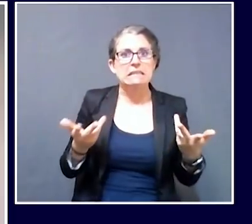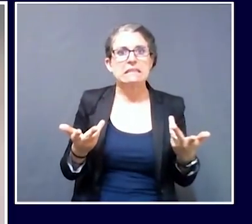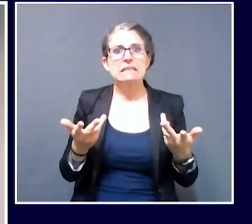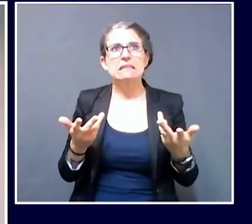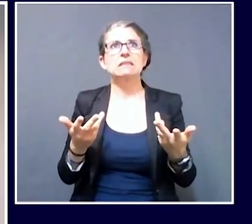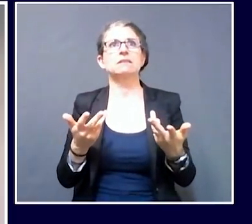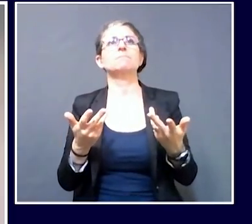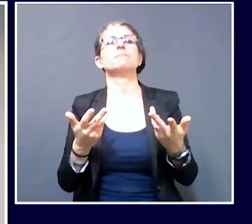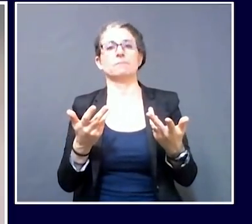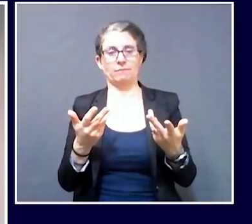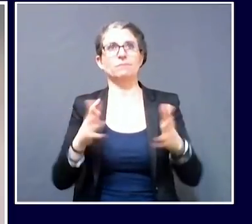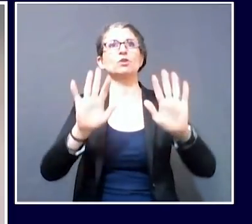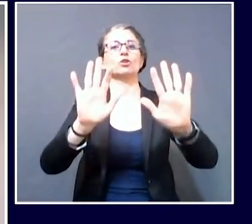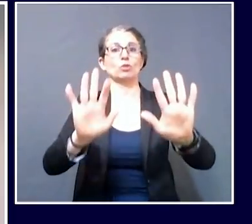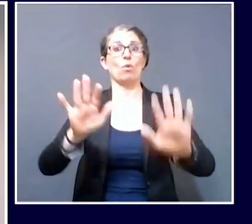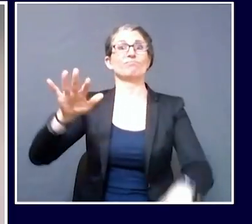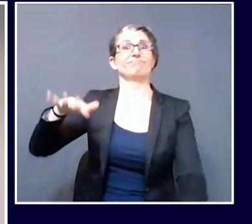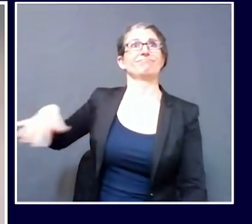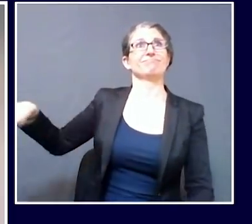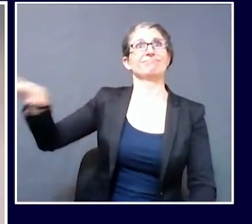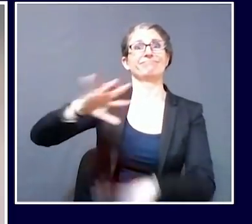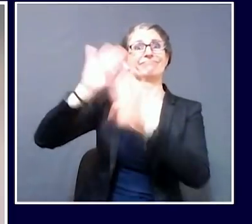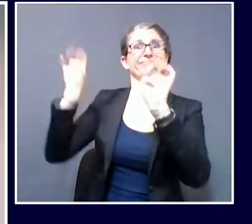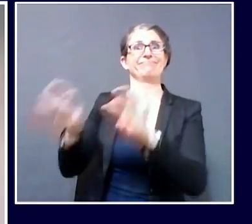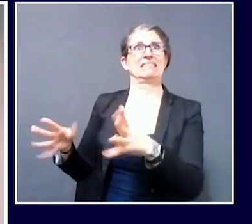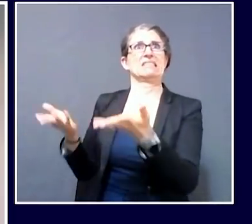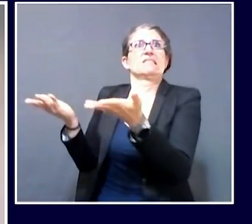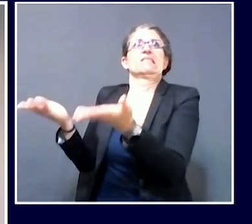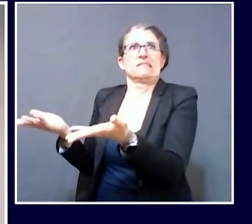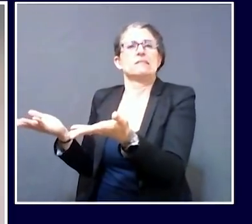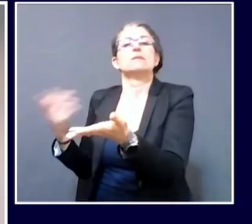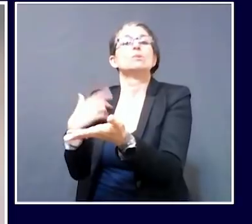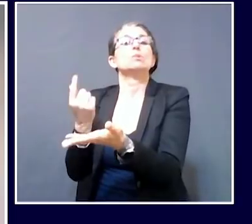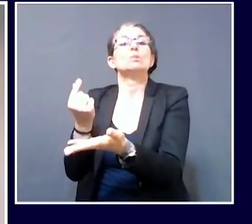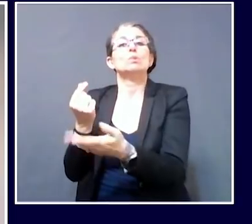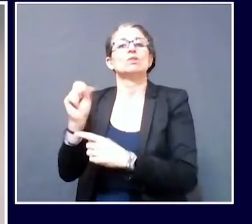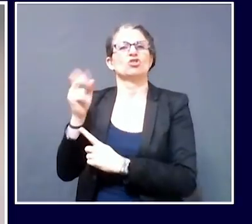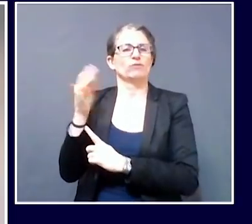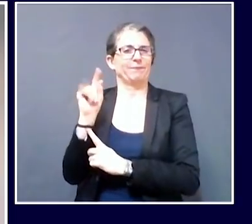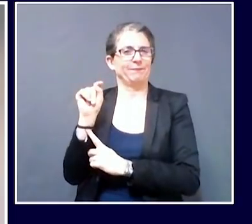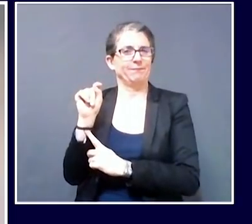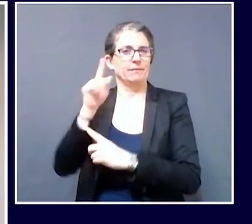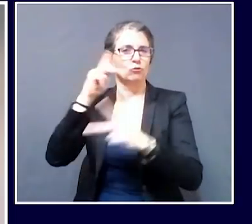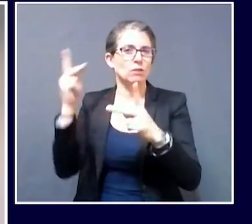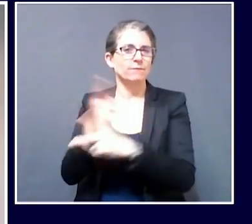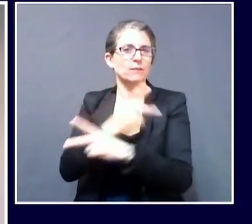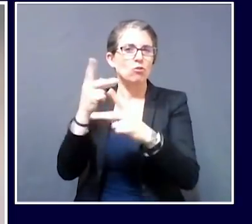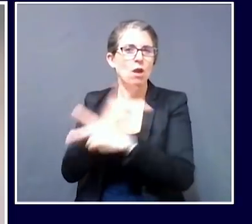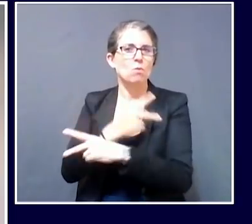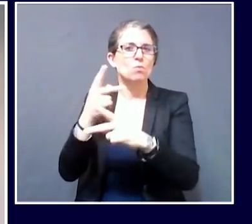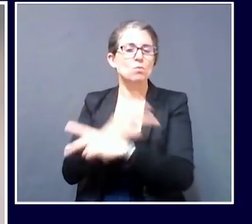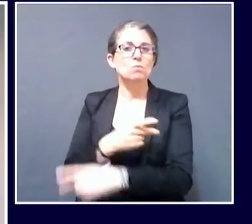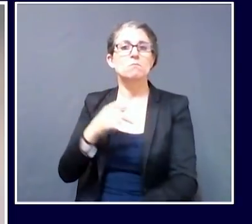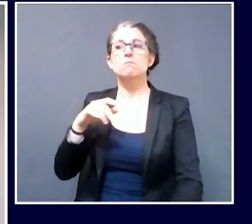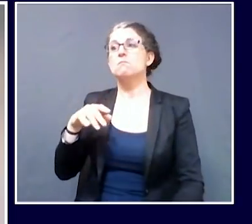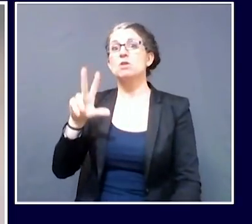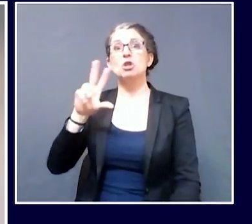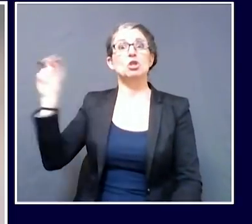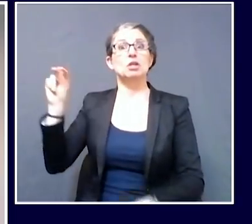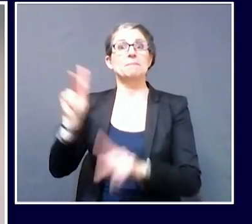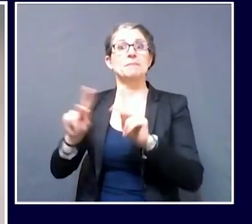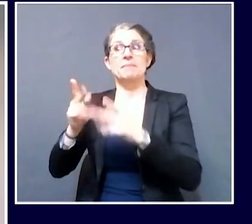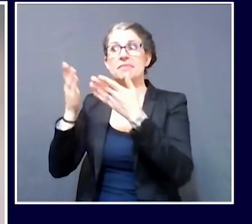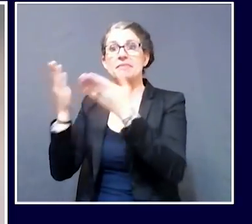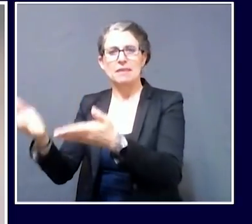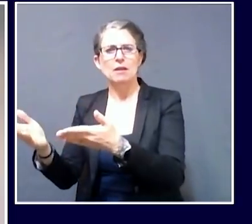try to line those shifts up to see whether the transmission patterns match when people were in the same rooms together. One of the things that